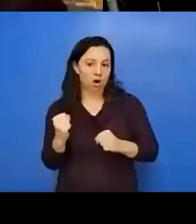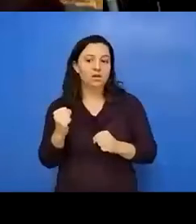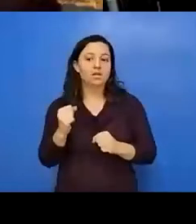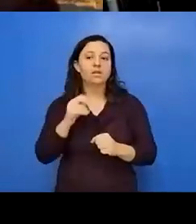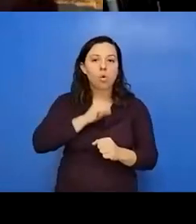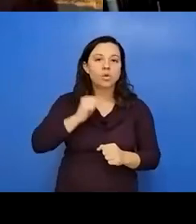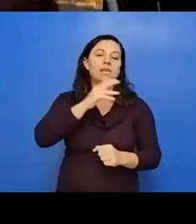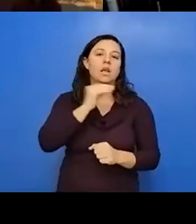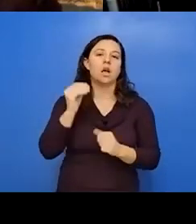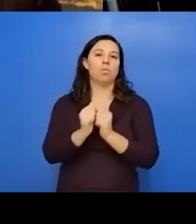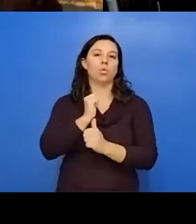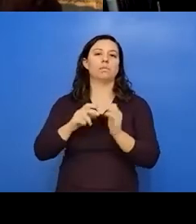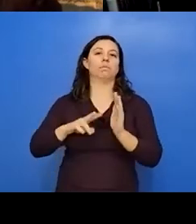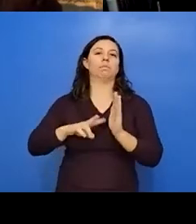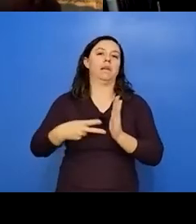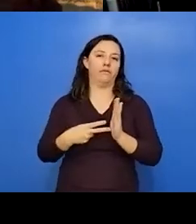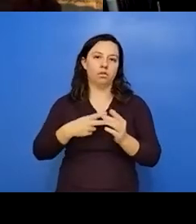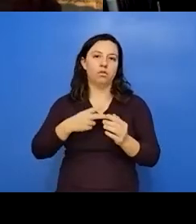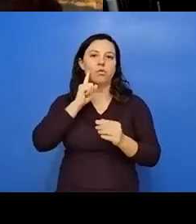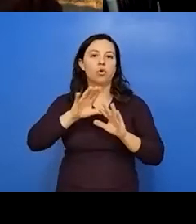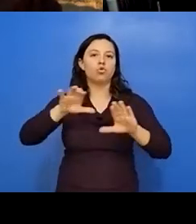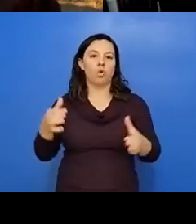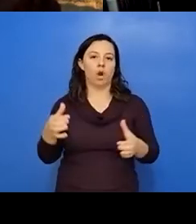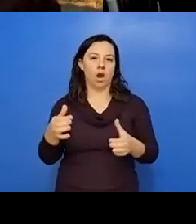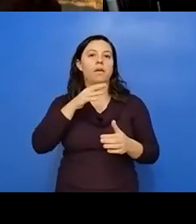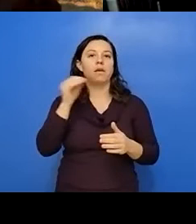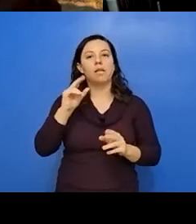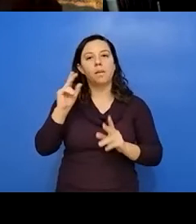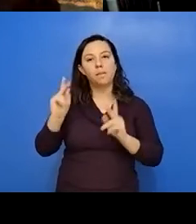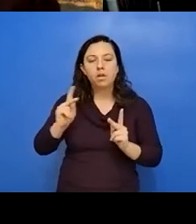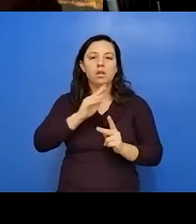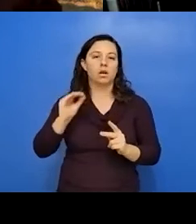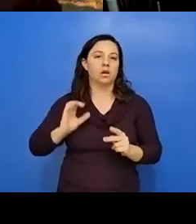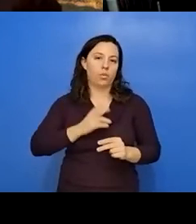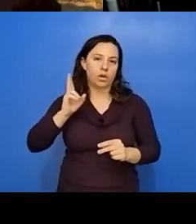meaningful to the, to the tribe and to the people and to the, to the history.